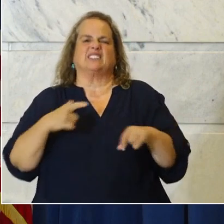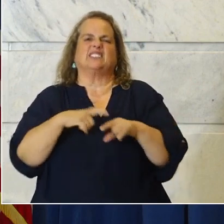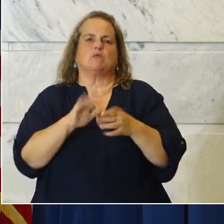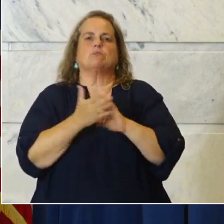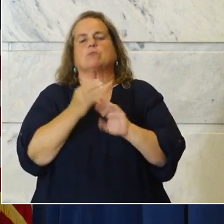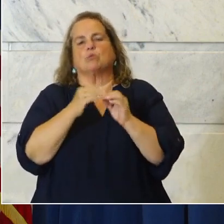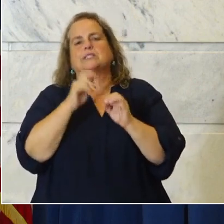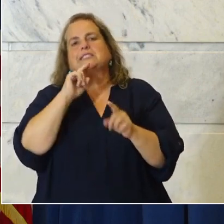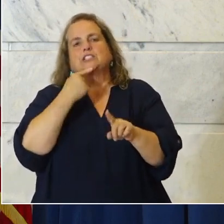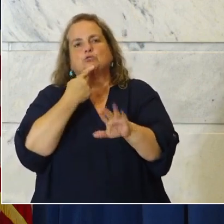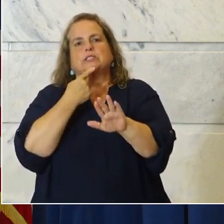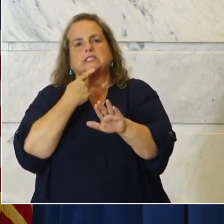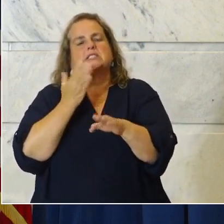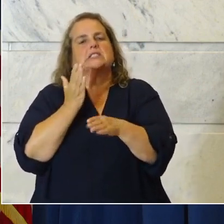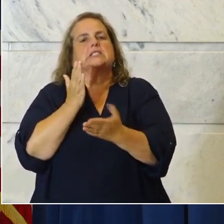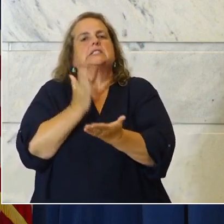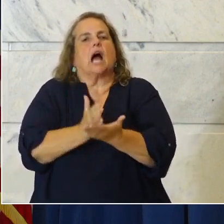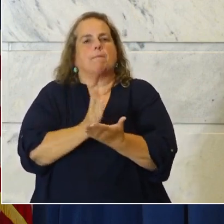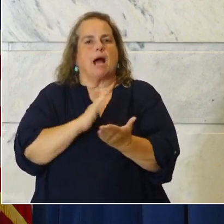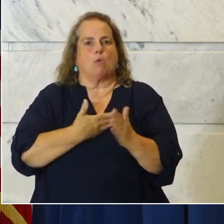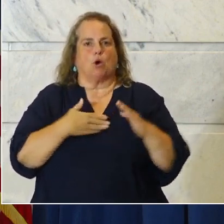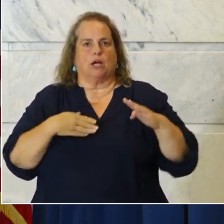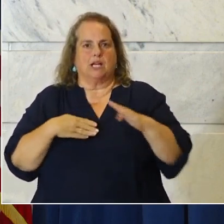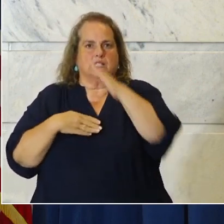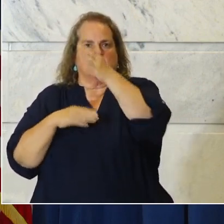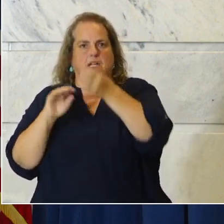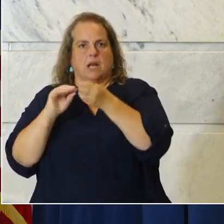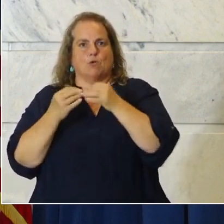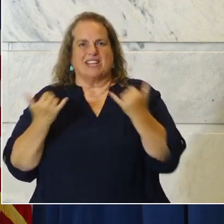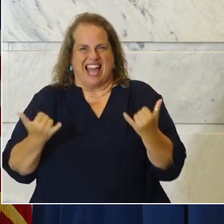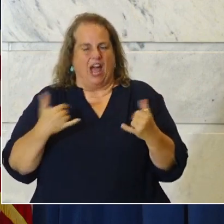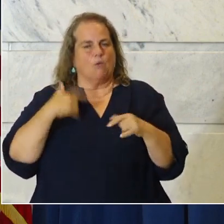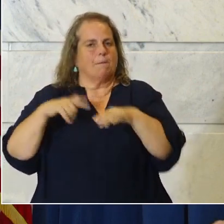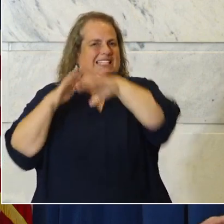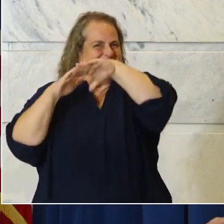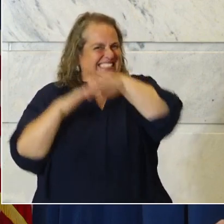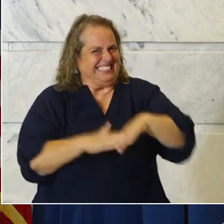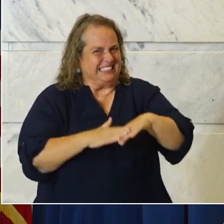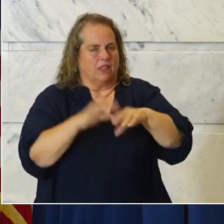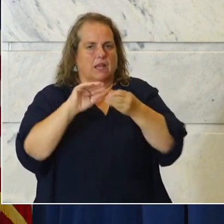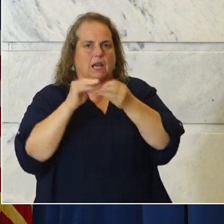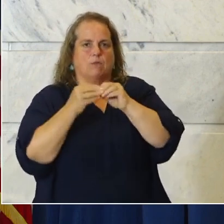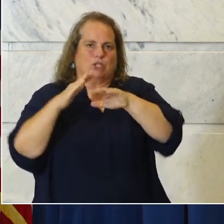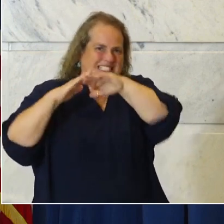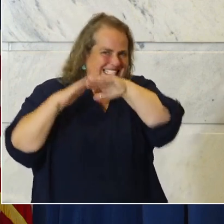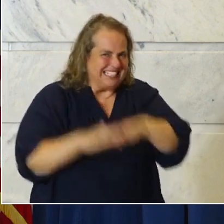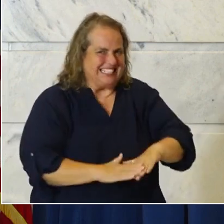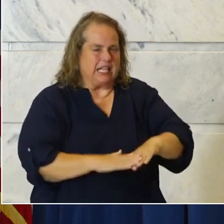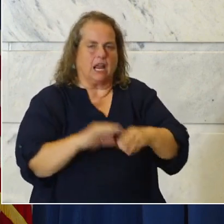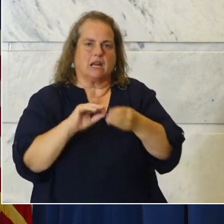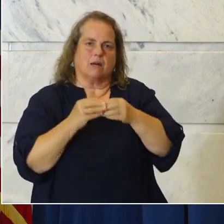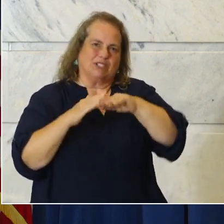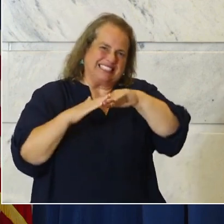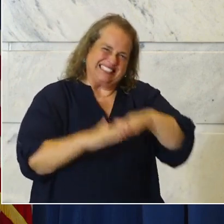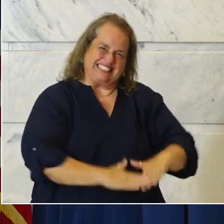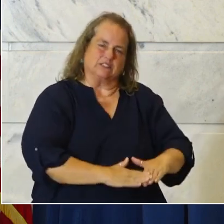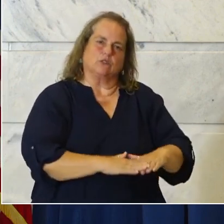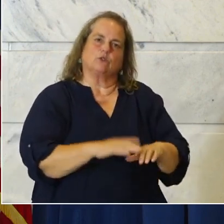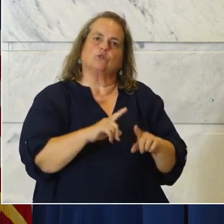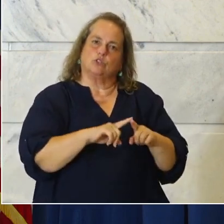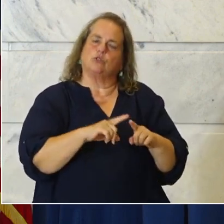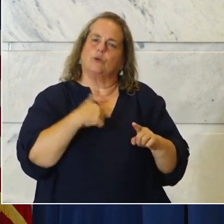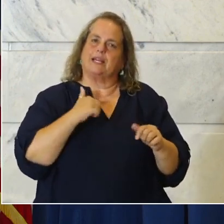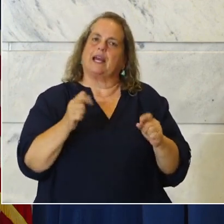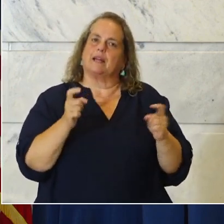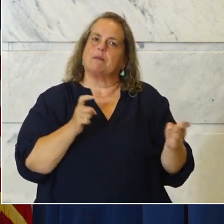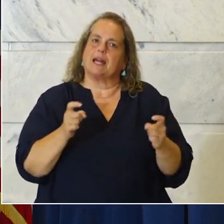It's time to stop our escalation. Now it's time to push these numbers back down to a manageable and reasonable plateau. And it's time to